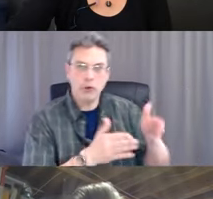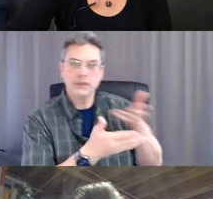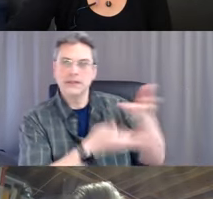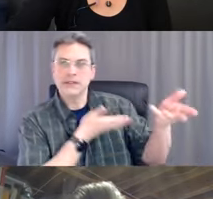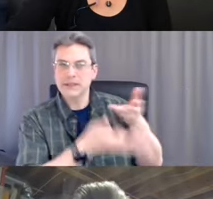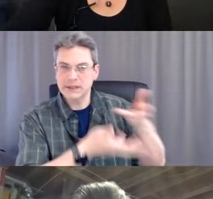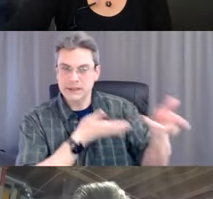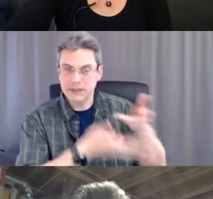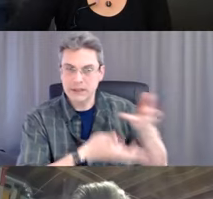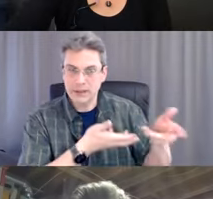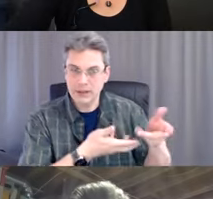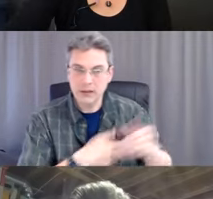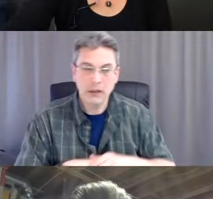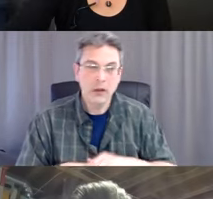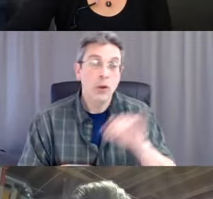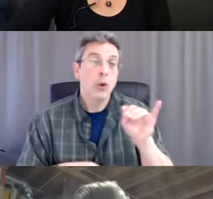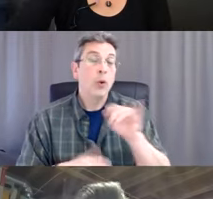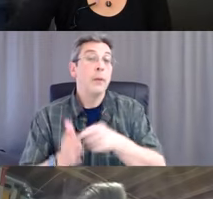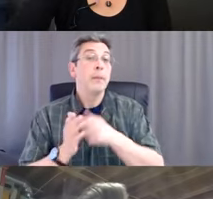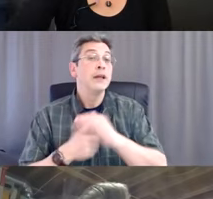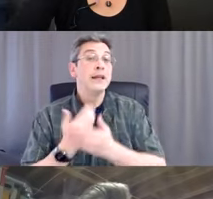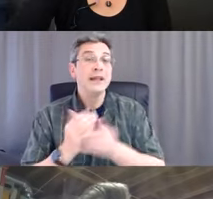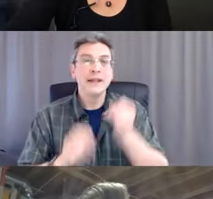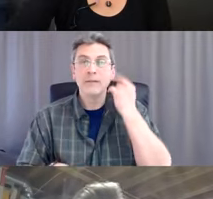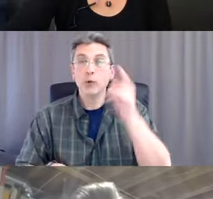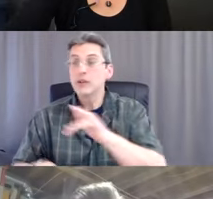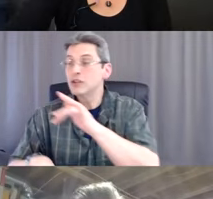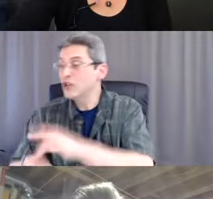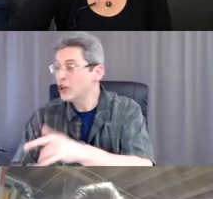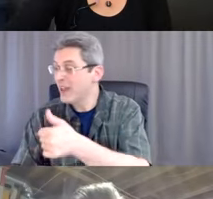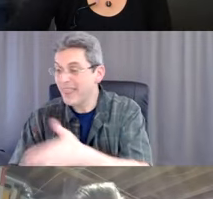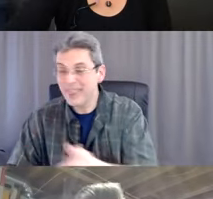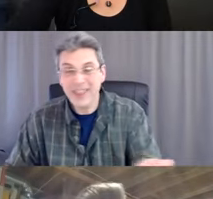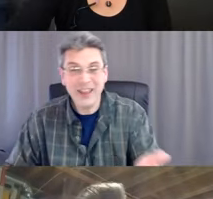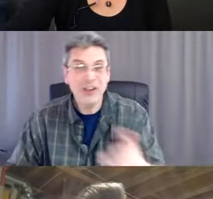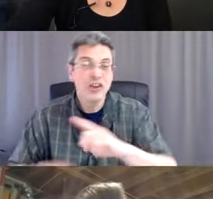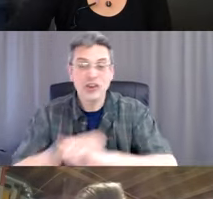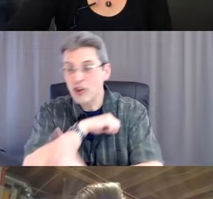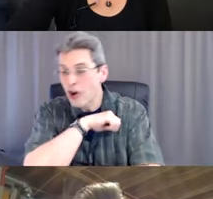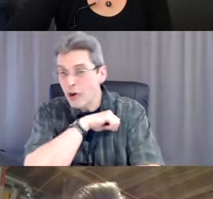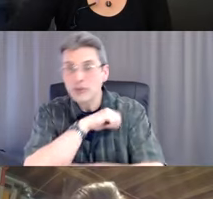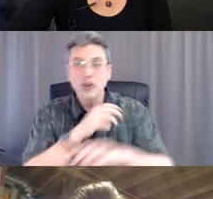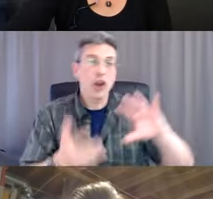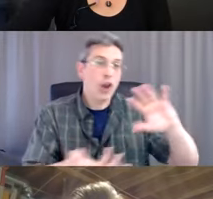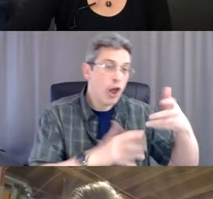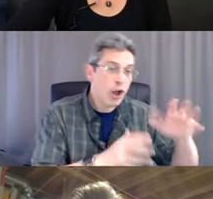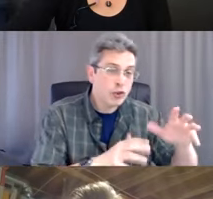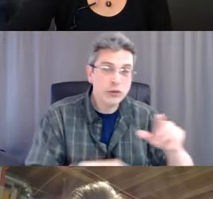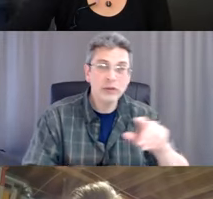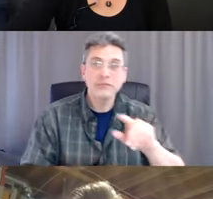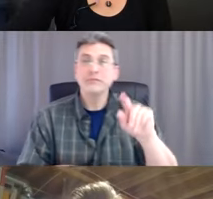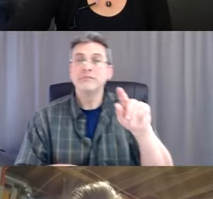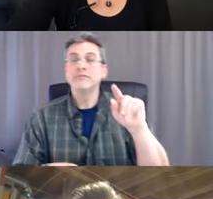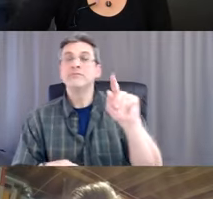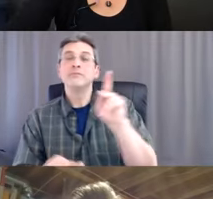When your hands have touched any inanimate objects. garbage, laundry, bedpans. Anything like that.